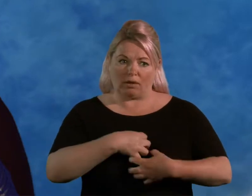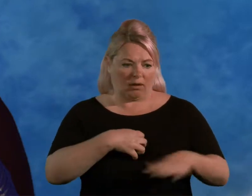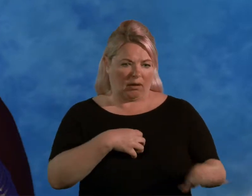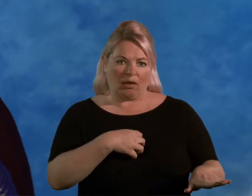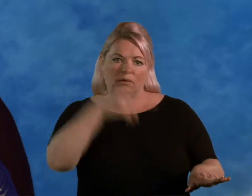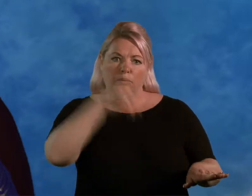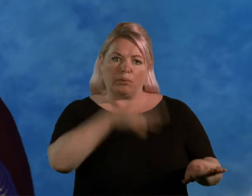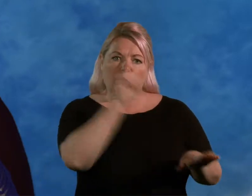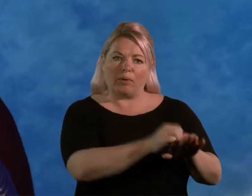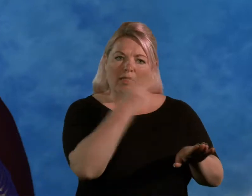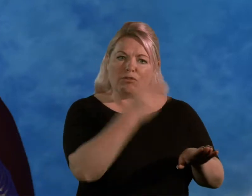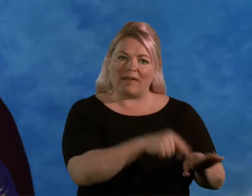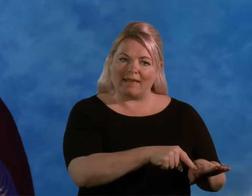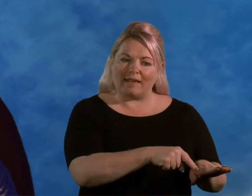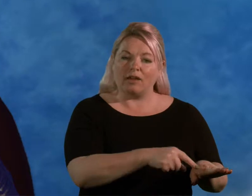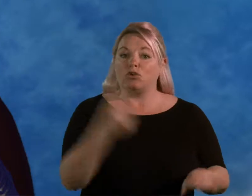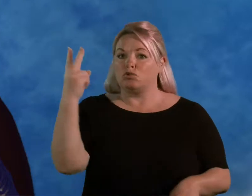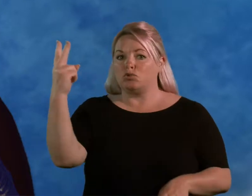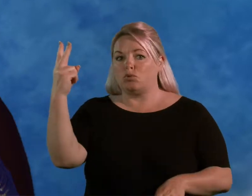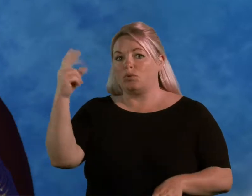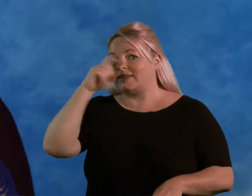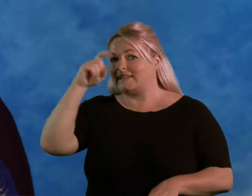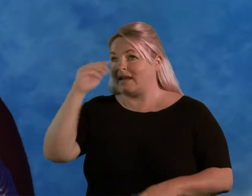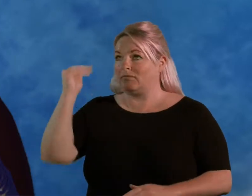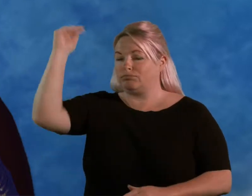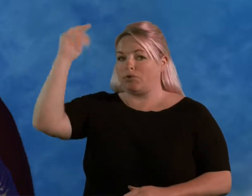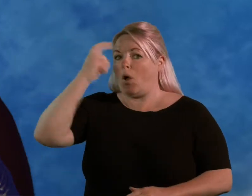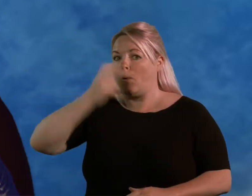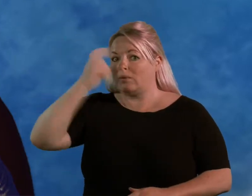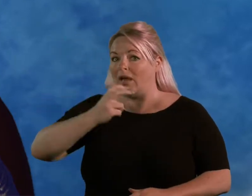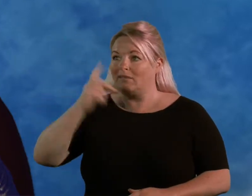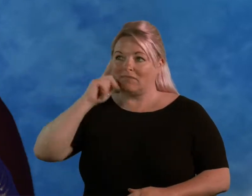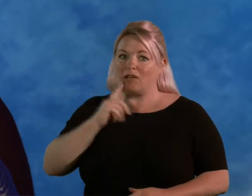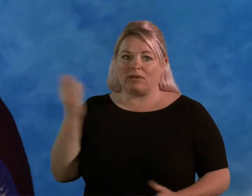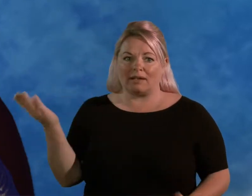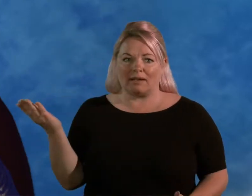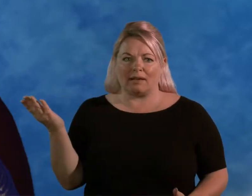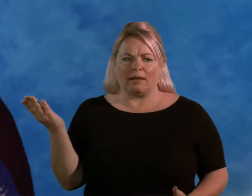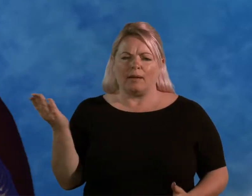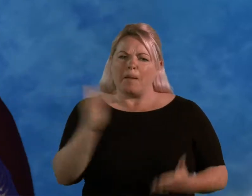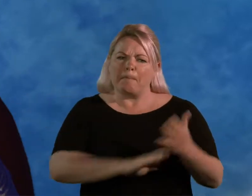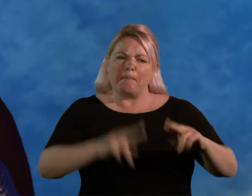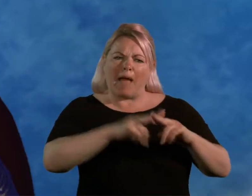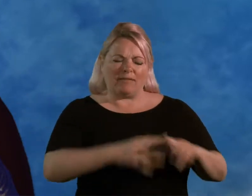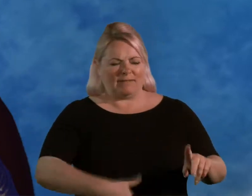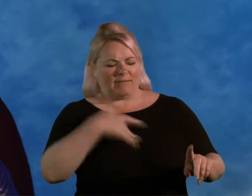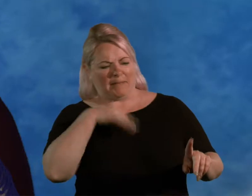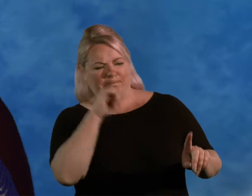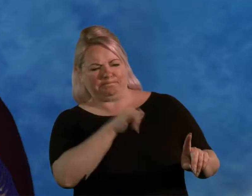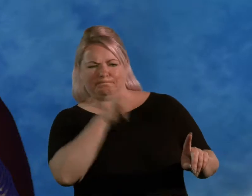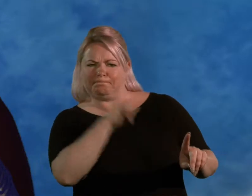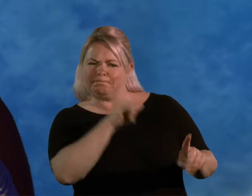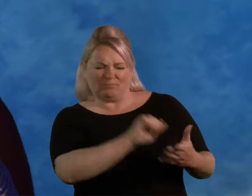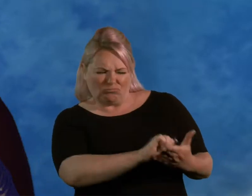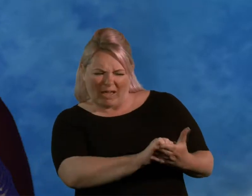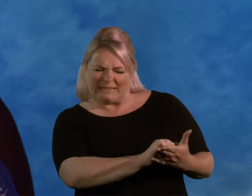I was diagnosed aged three. I have two older sisters, both hearing. So my parents knew something wasn't right, but not quite.